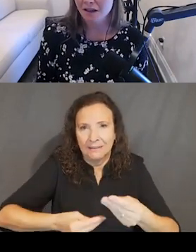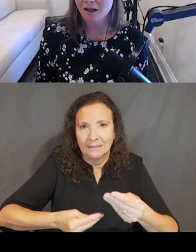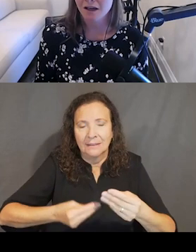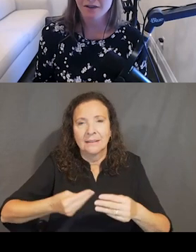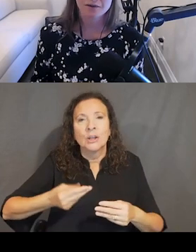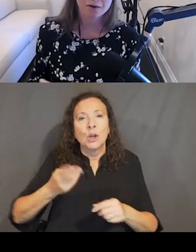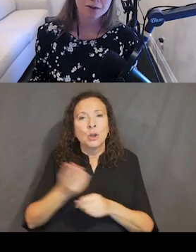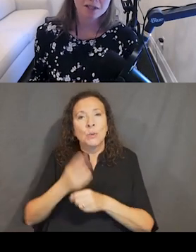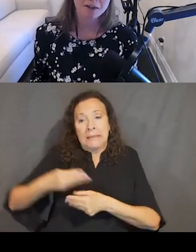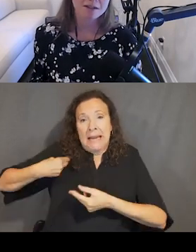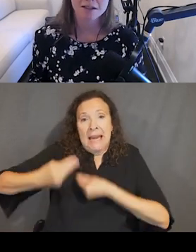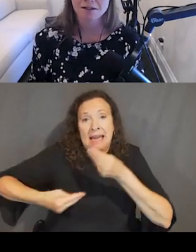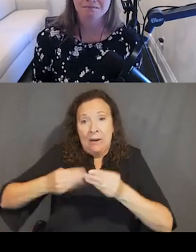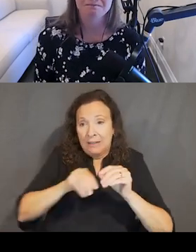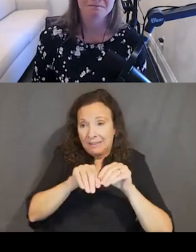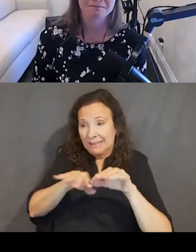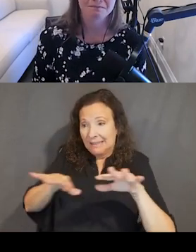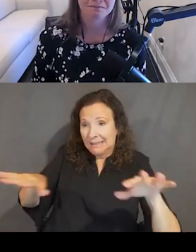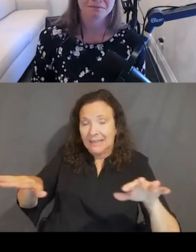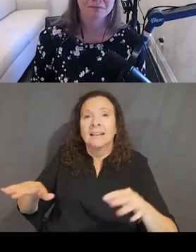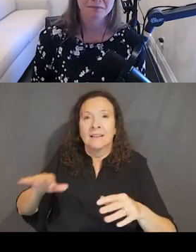and therefore your team velocity, too.